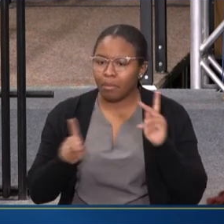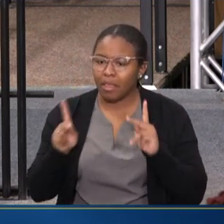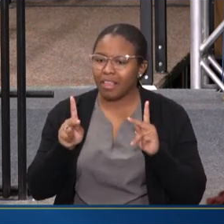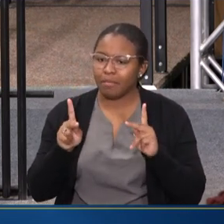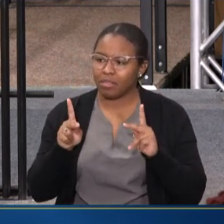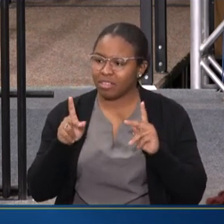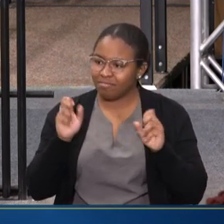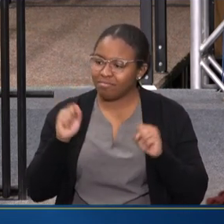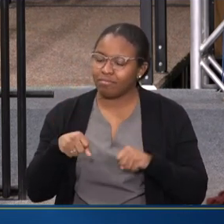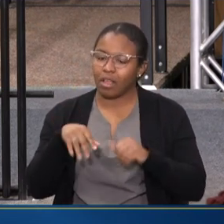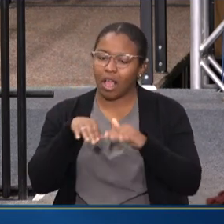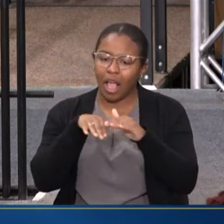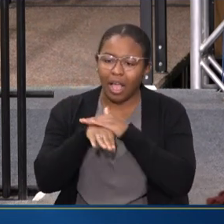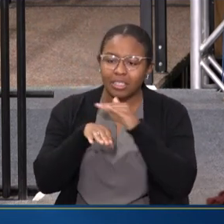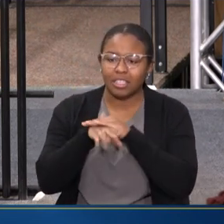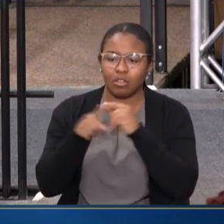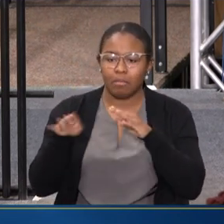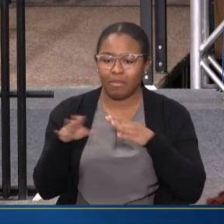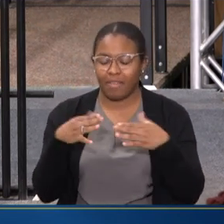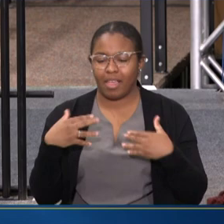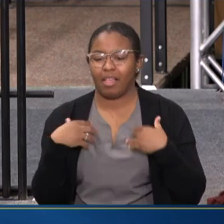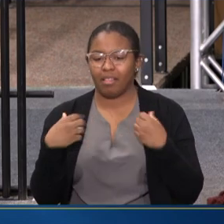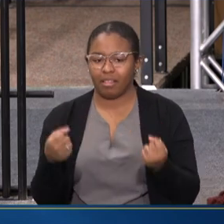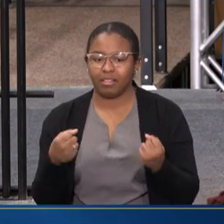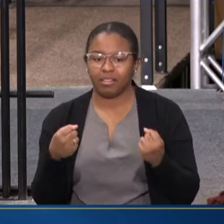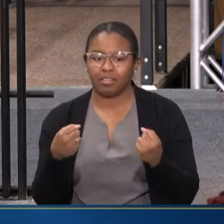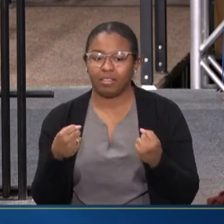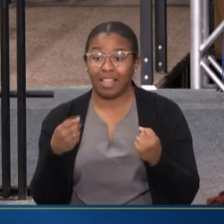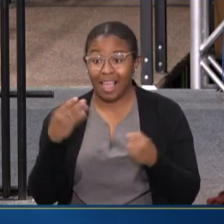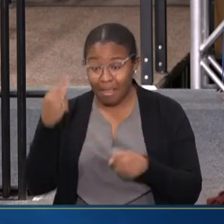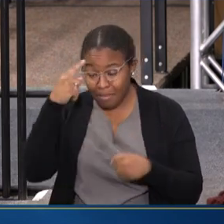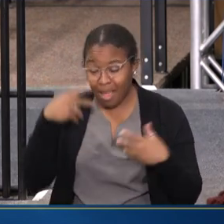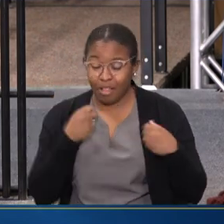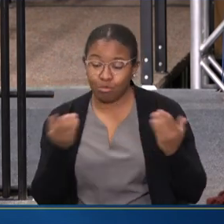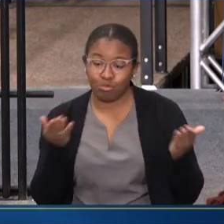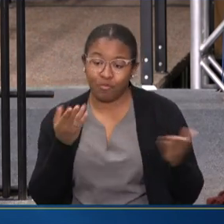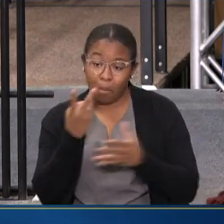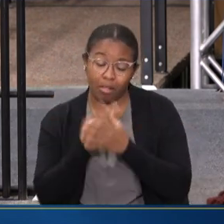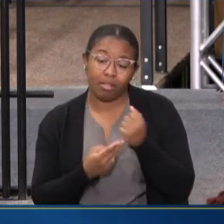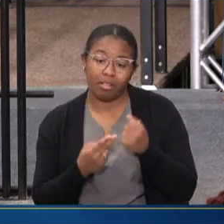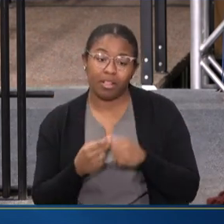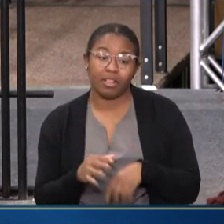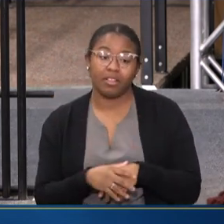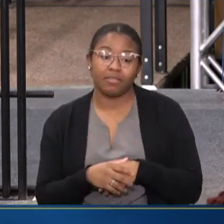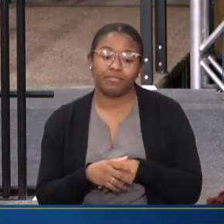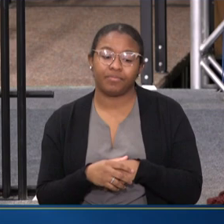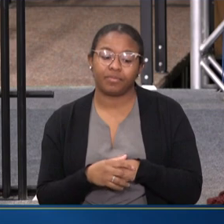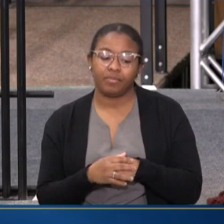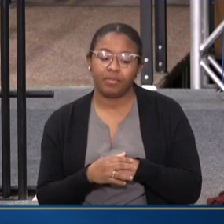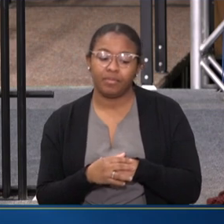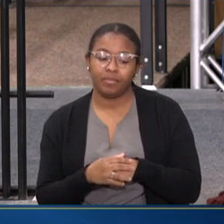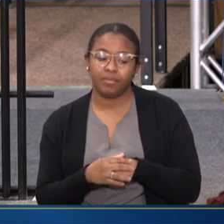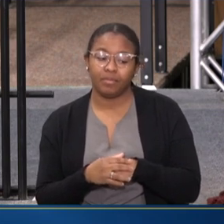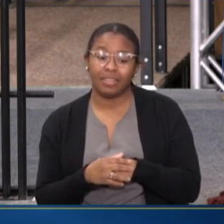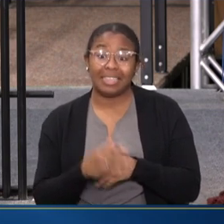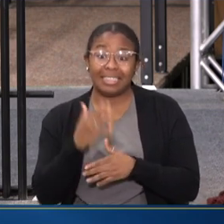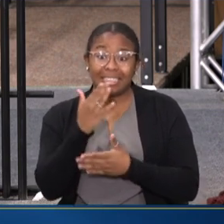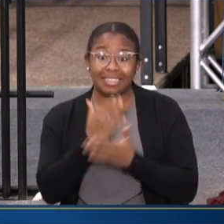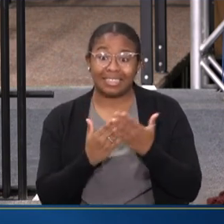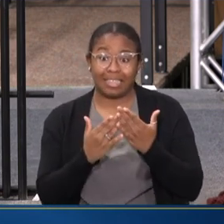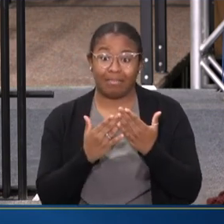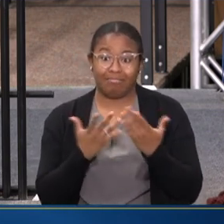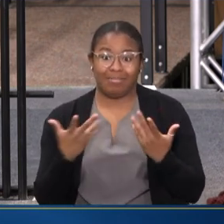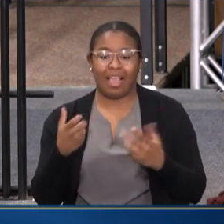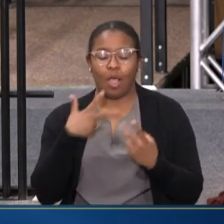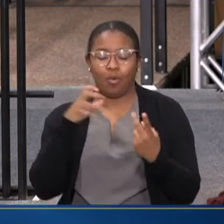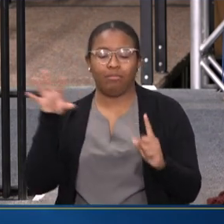ACCESS TO BEHAVIORAL HEALTH AND MENTAL HEALTH SERVICES. A COUPLE OF THE THINGS THAT I WOULD LOVE TO HIGHLIGHT ARE